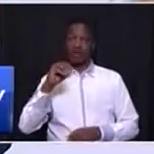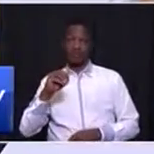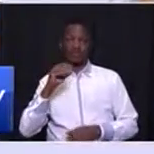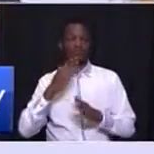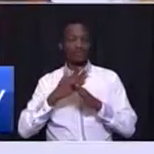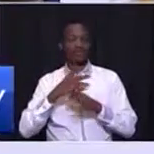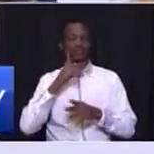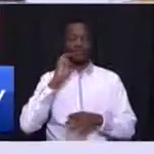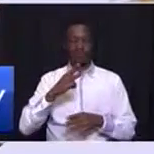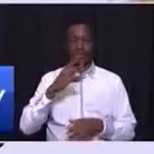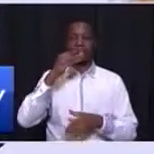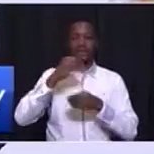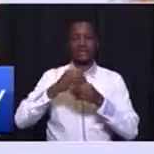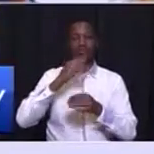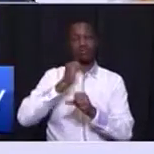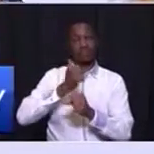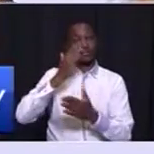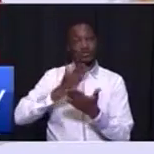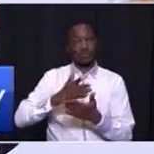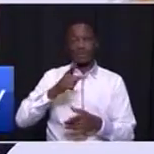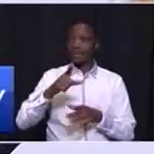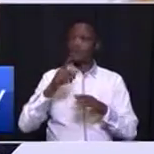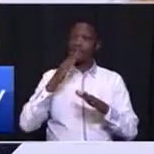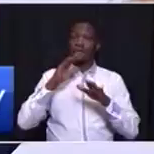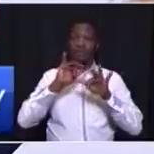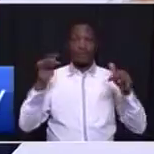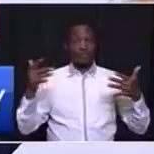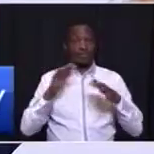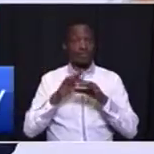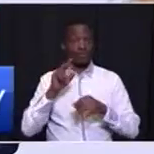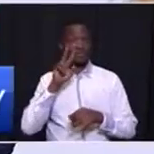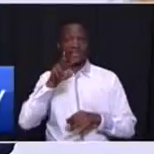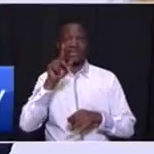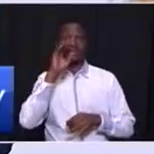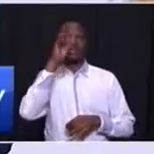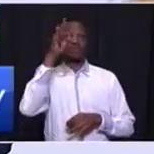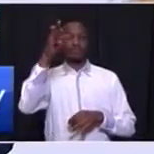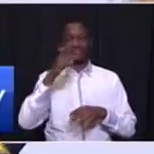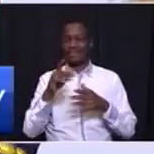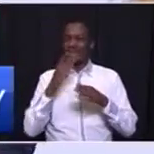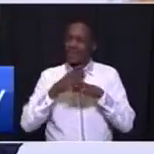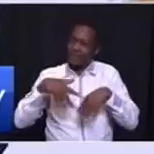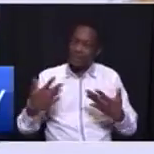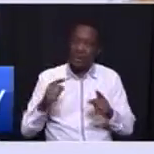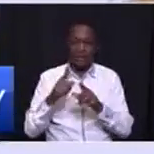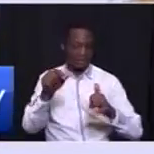to ensure that DCD workers who would have faced a bleak future are all back in production.